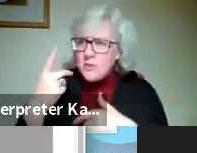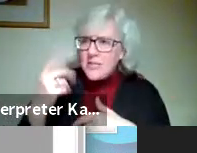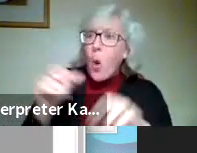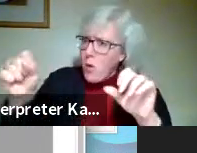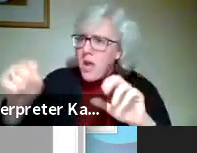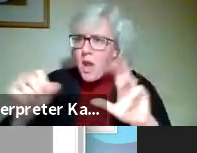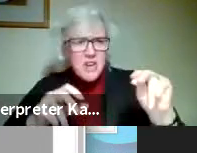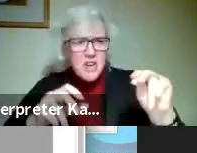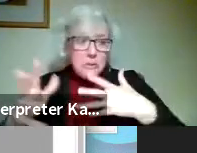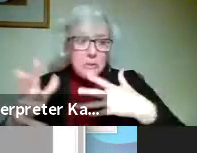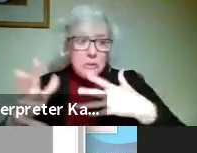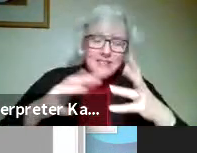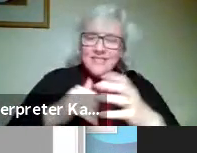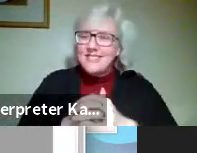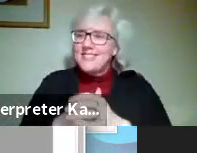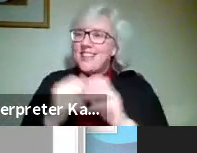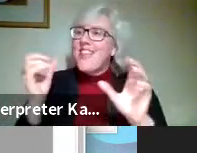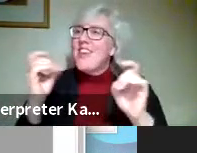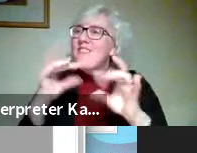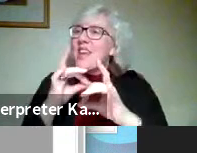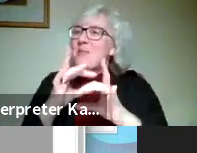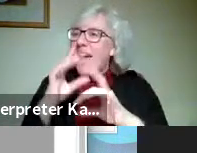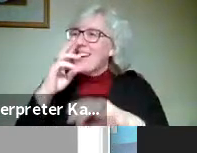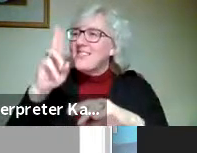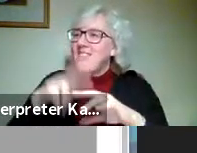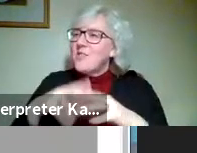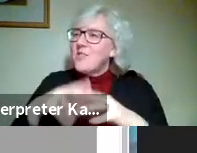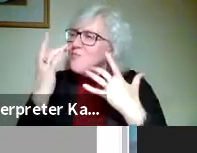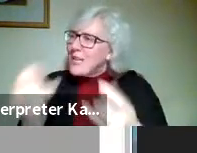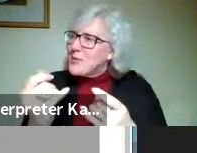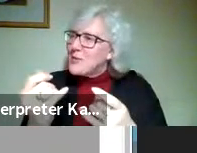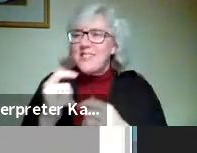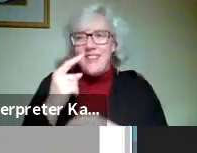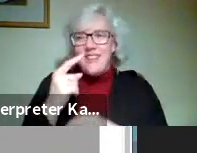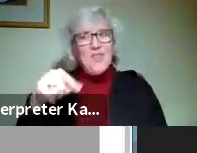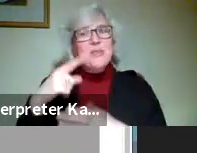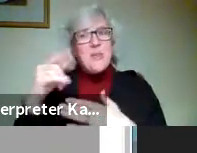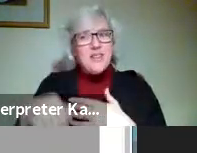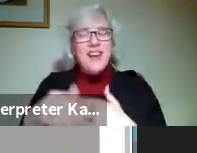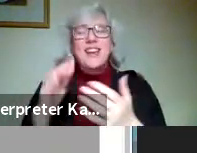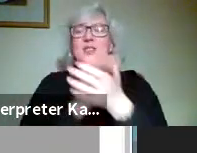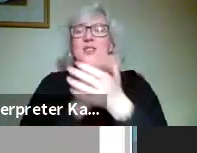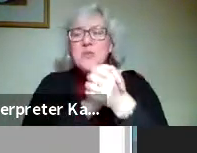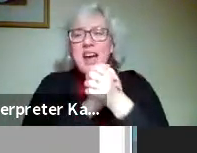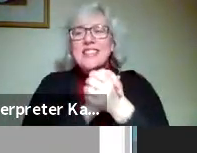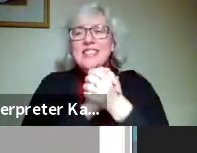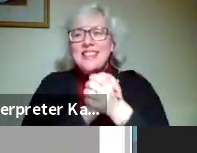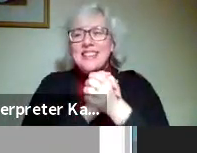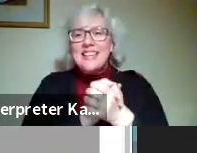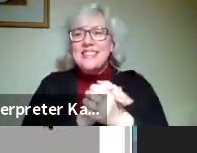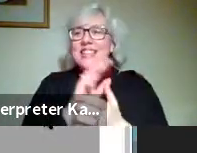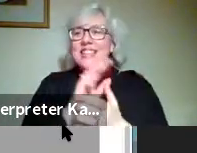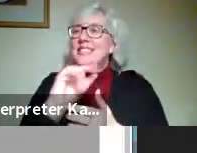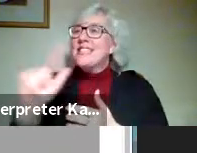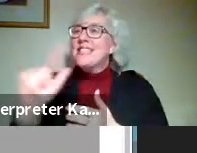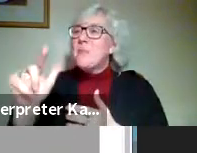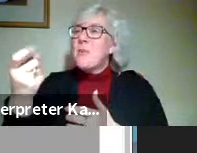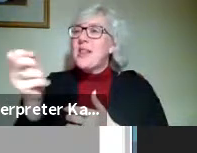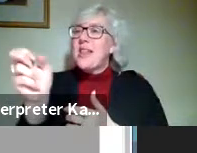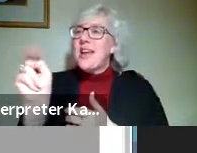Yes, no. So the feedback sessions are really interesting in this project. So congratulations, Samuel Hanson.